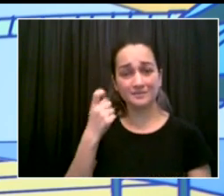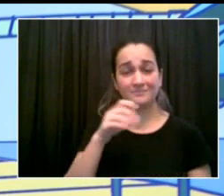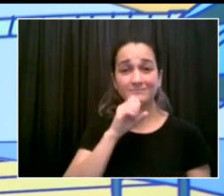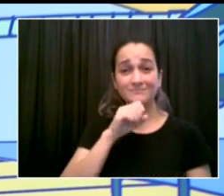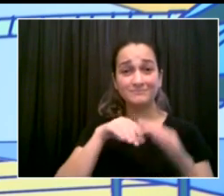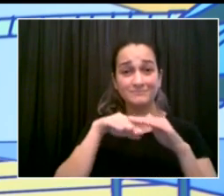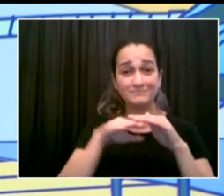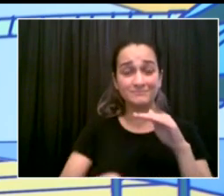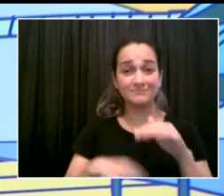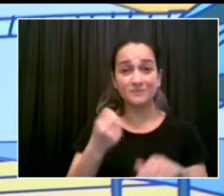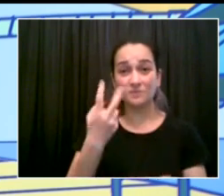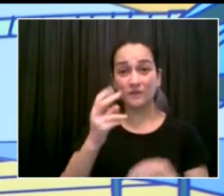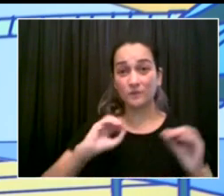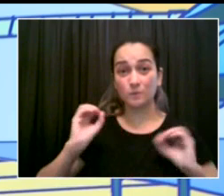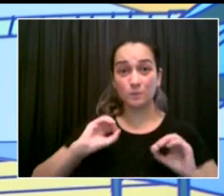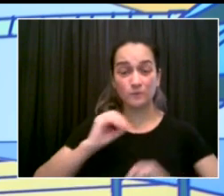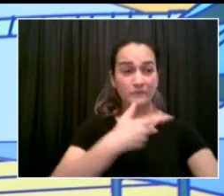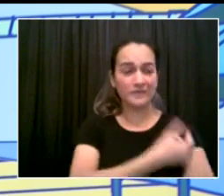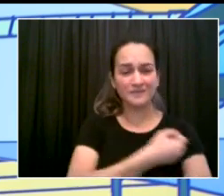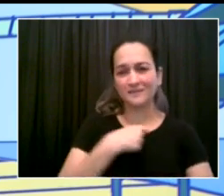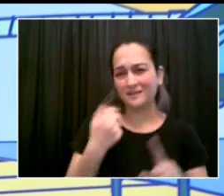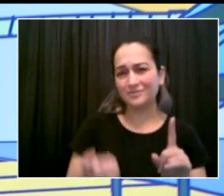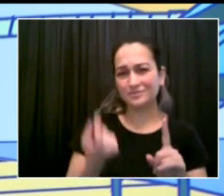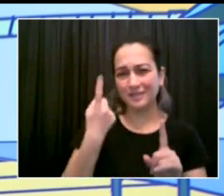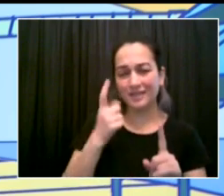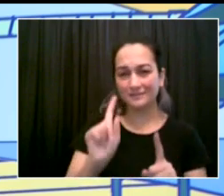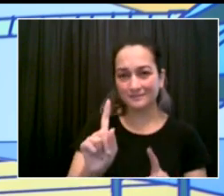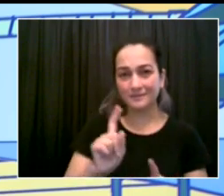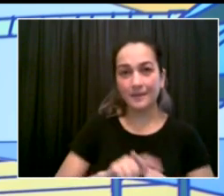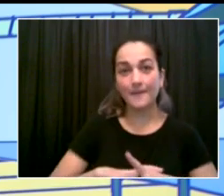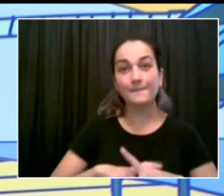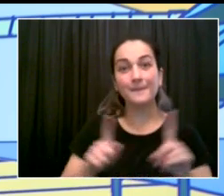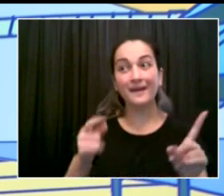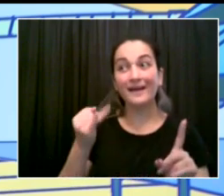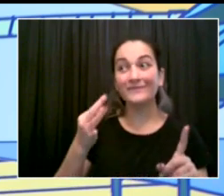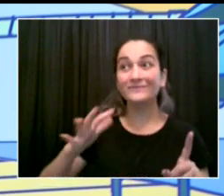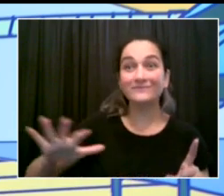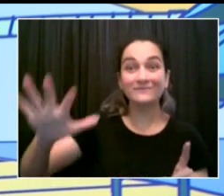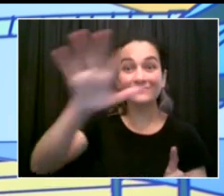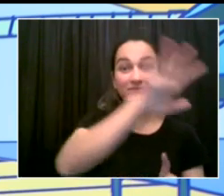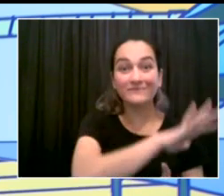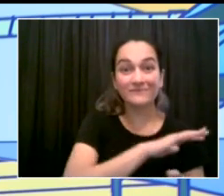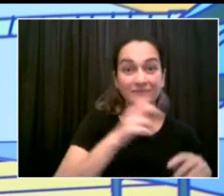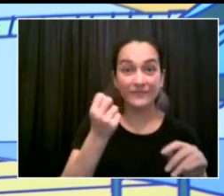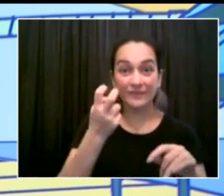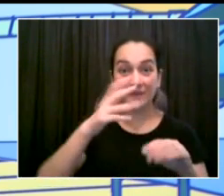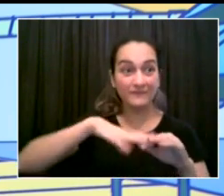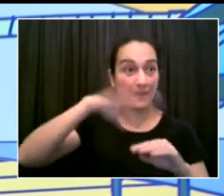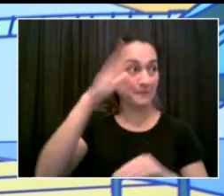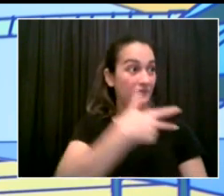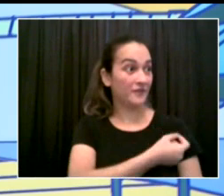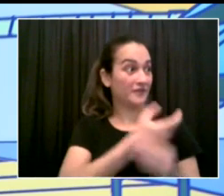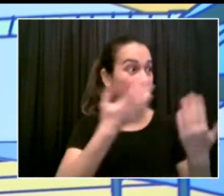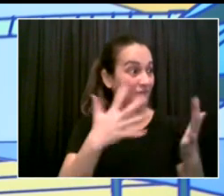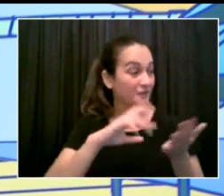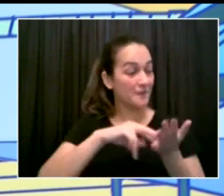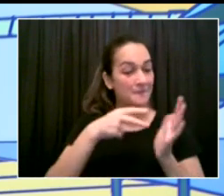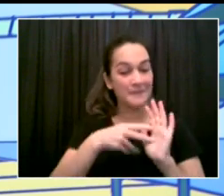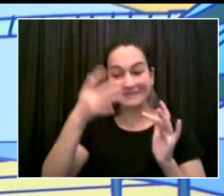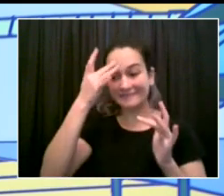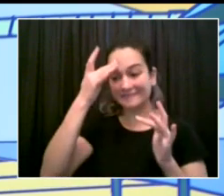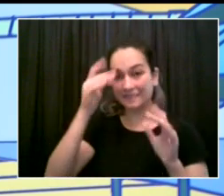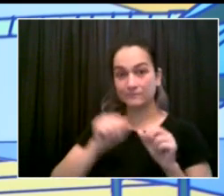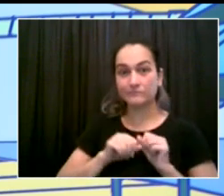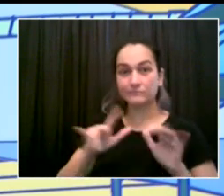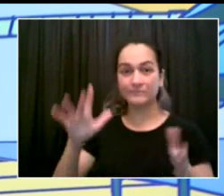that has a lot to say with the safety of those kids who are younger than 12. On top of that, the health and safety measures that